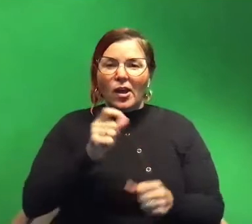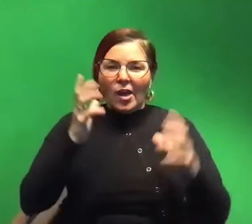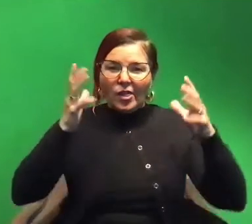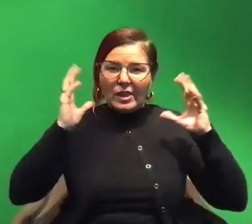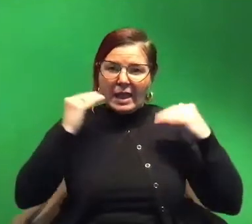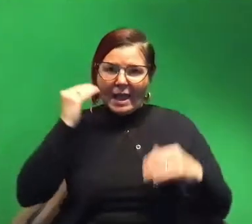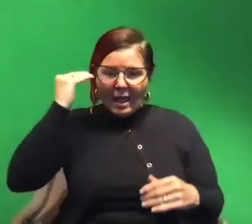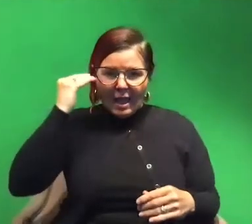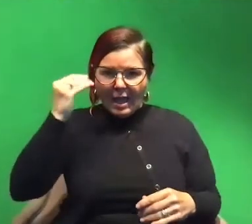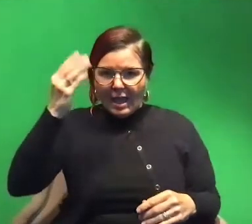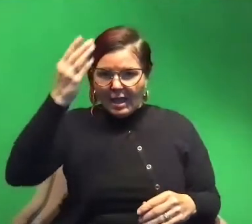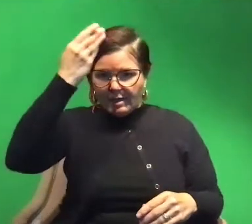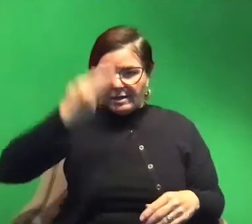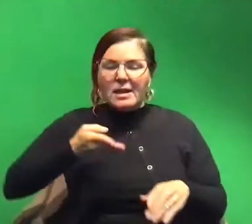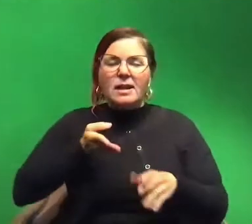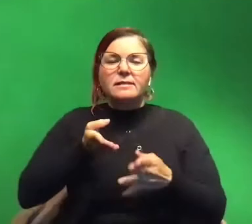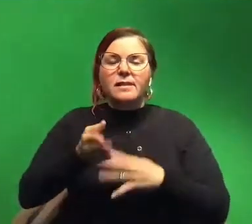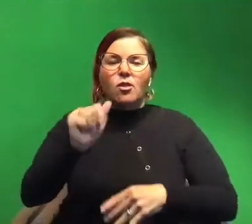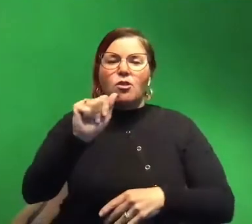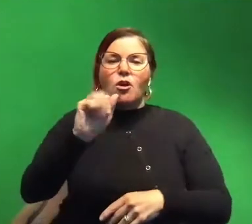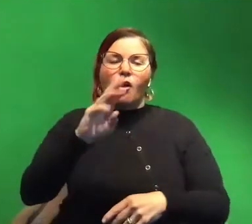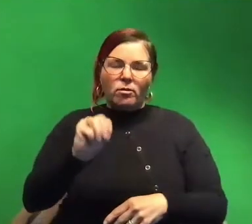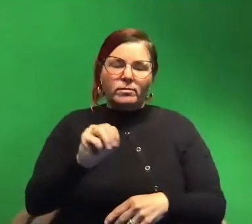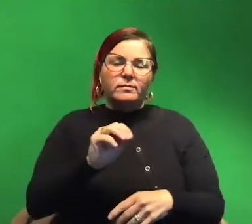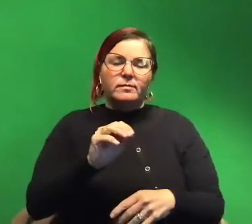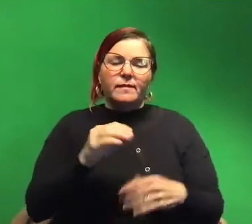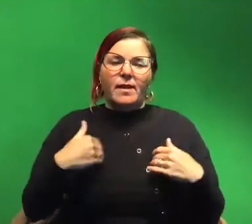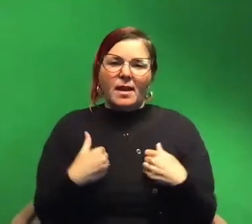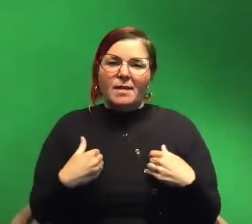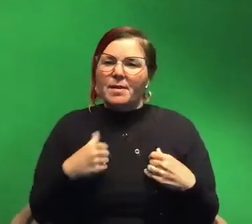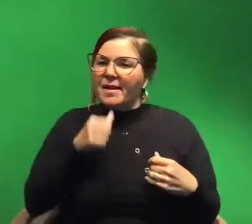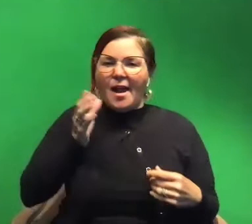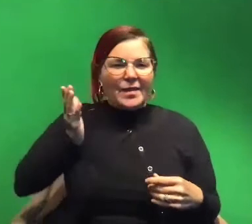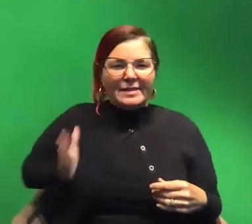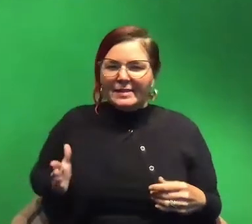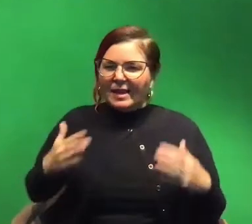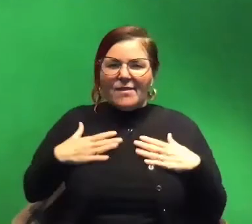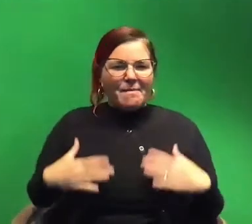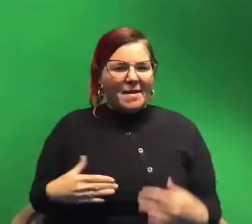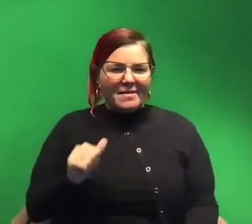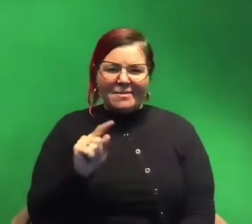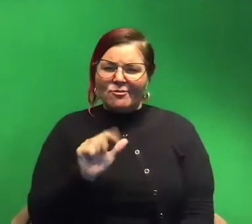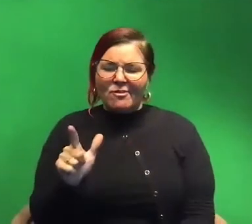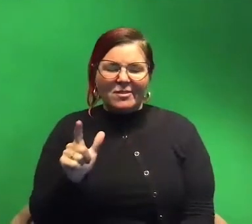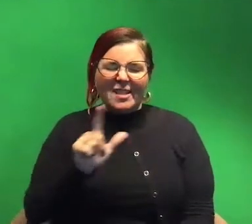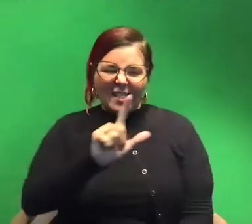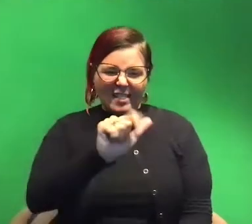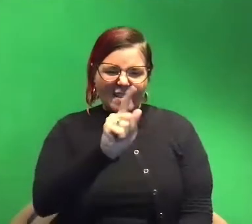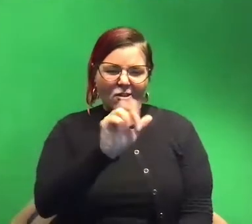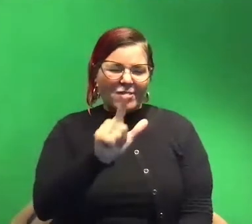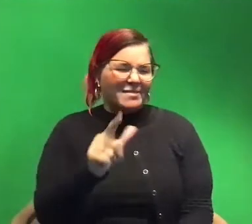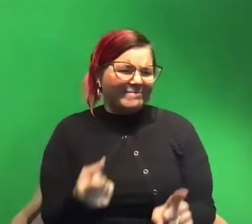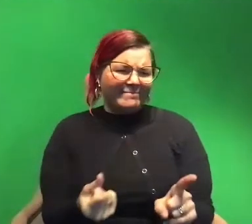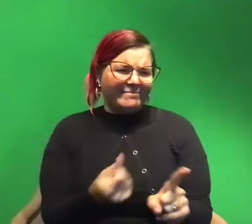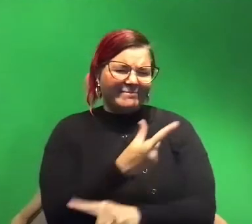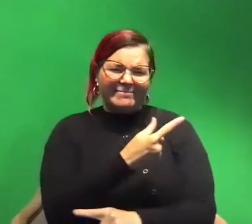down the arms of the animal but isn't on the side of the body at all. So the name is kind of a